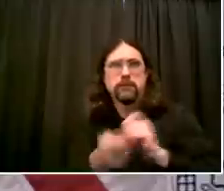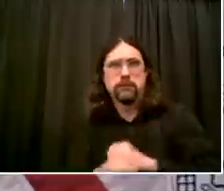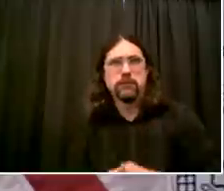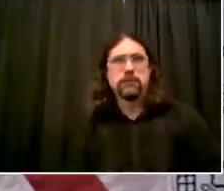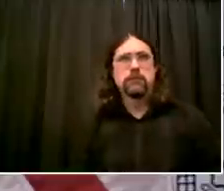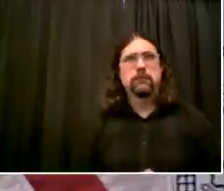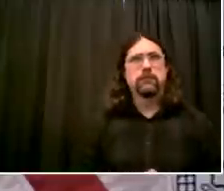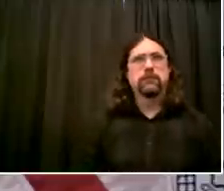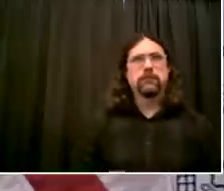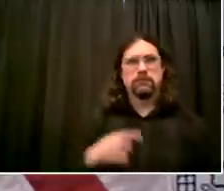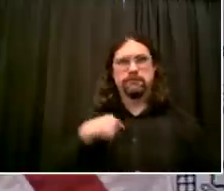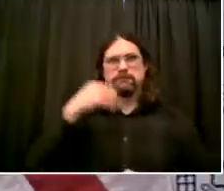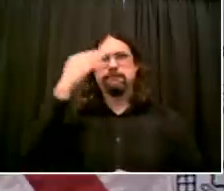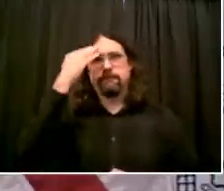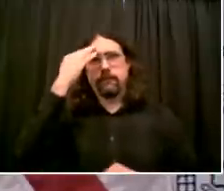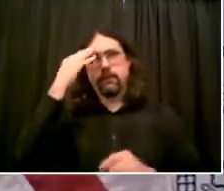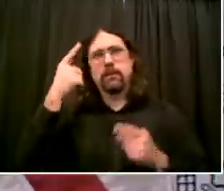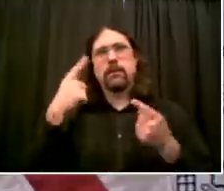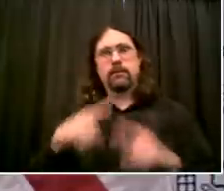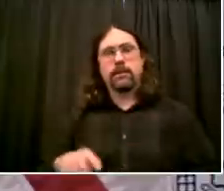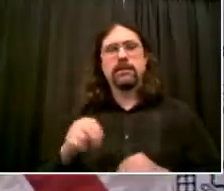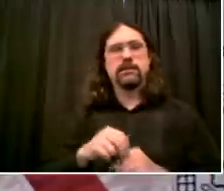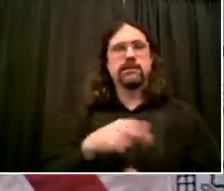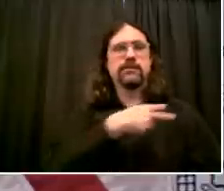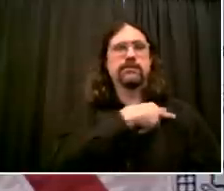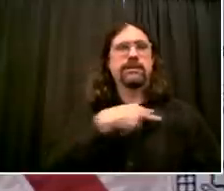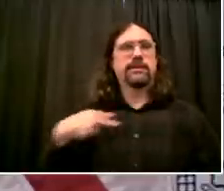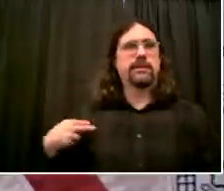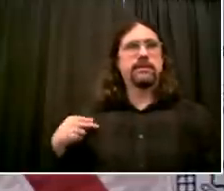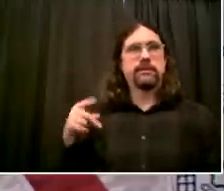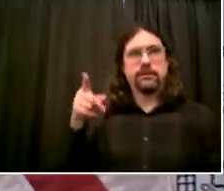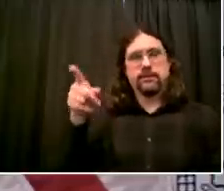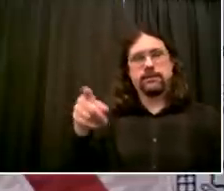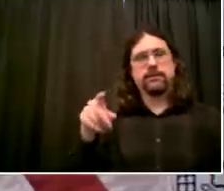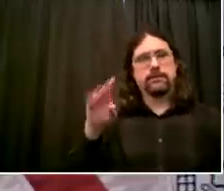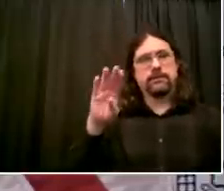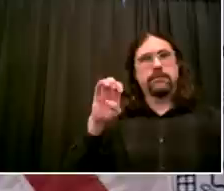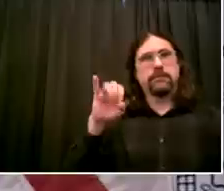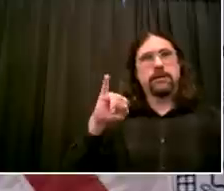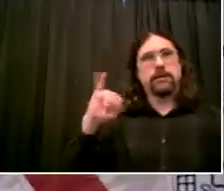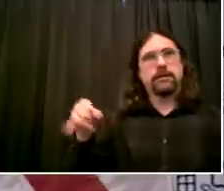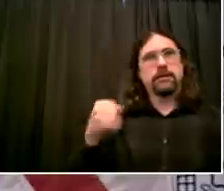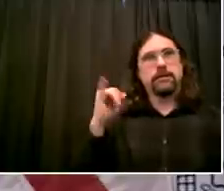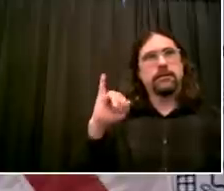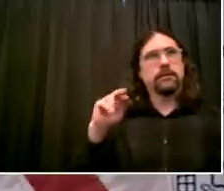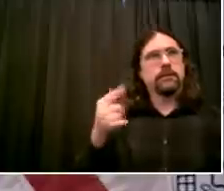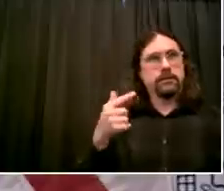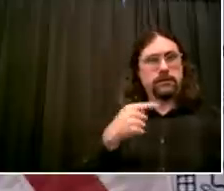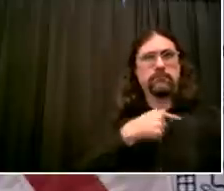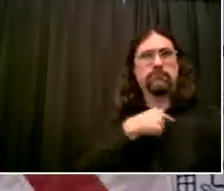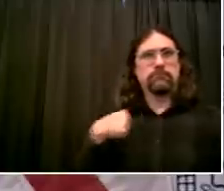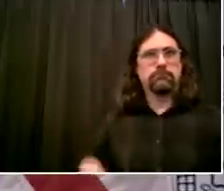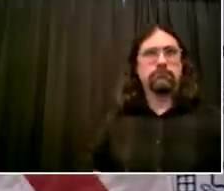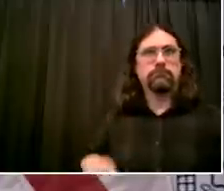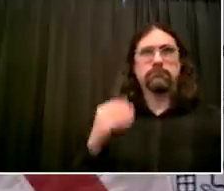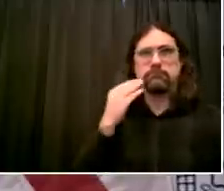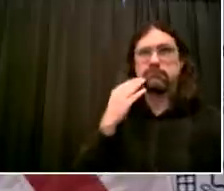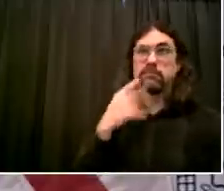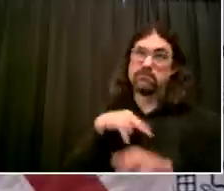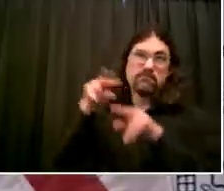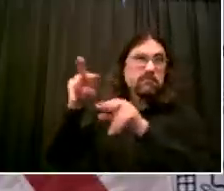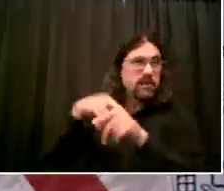process may not be linear. That there may be times where, you know, you take a step and then you have to pause and not take the next step.